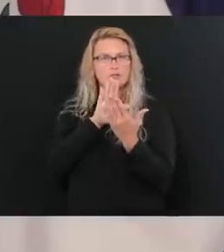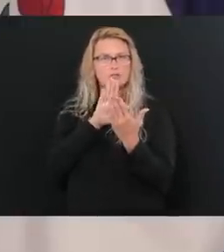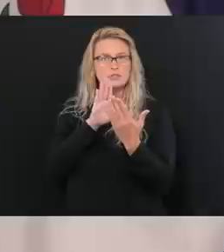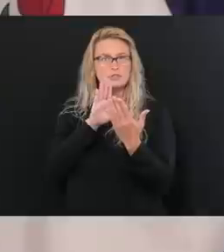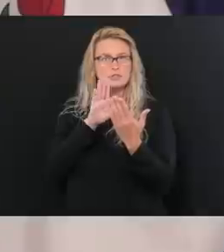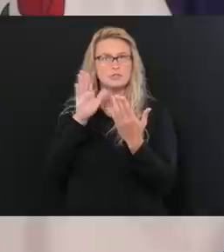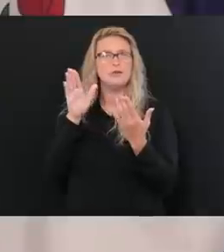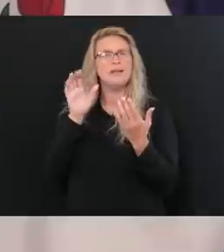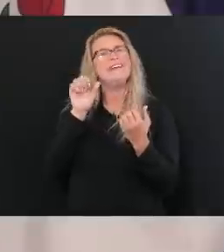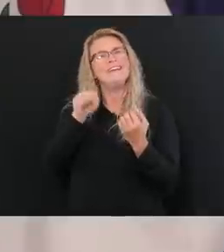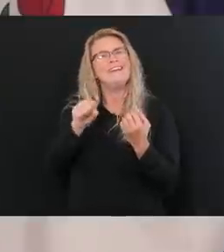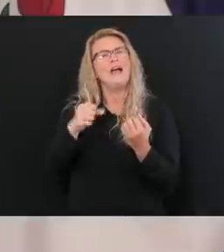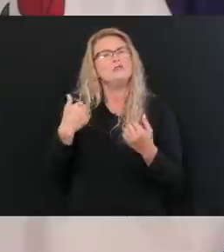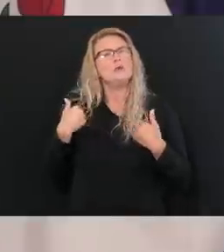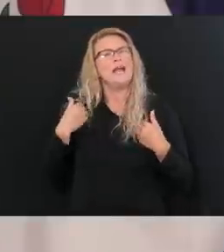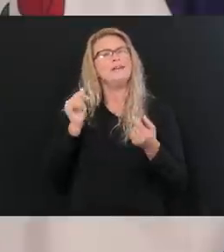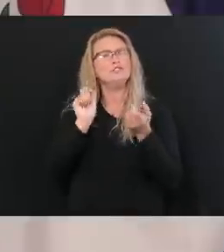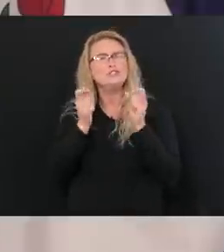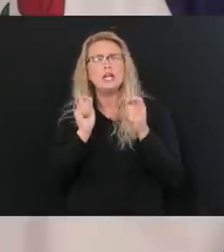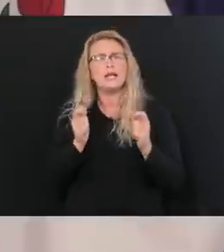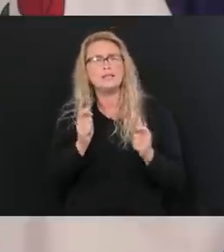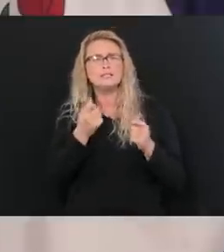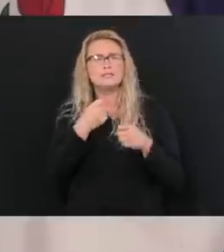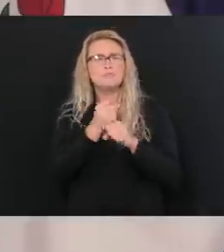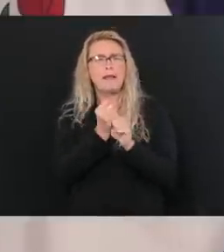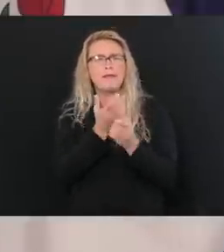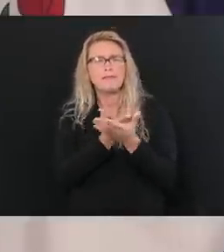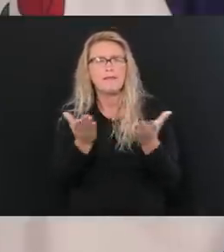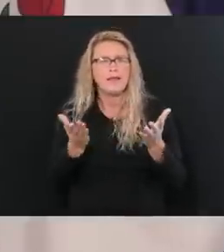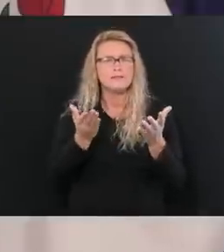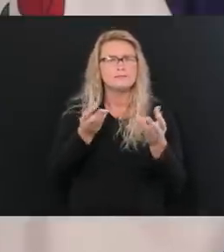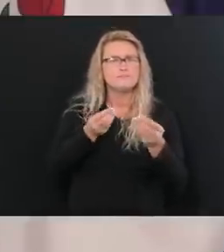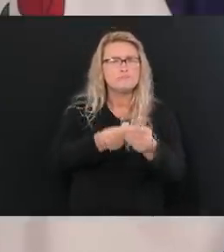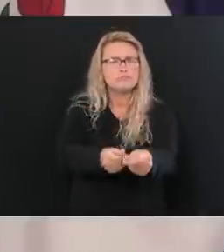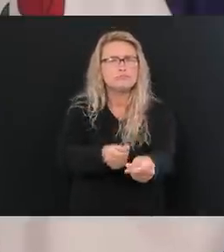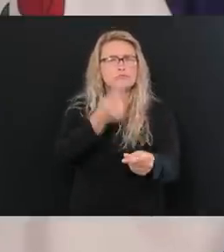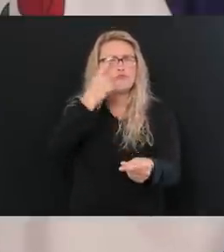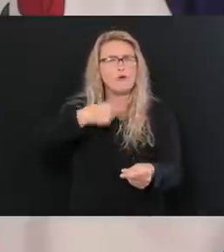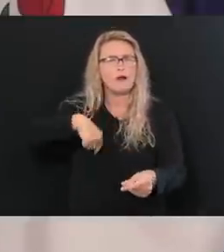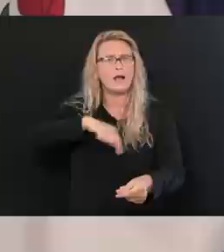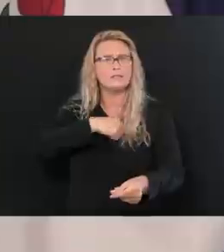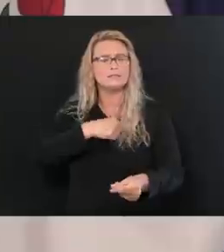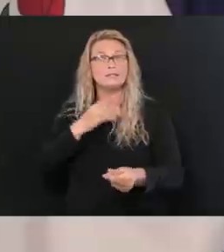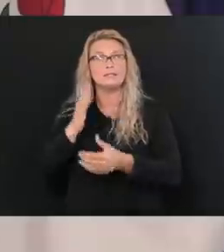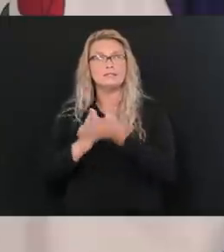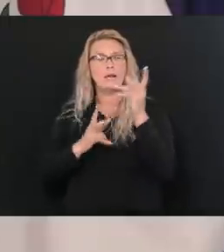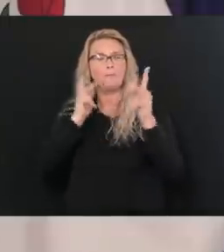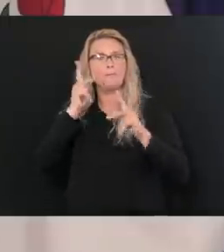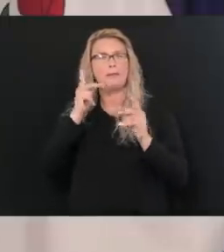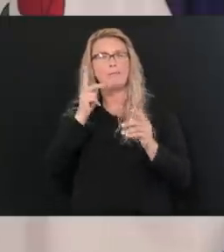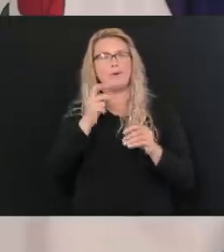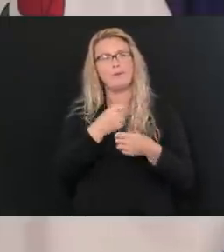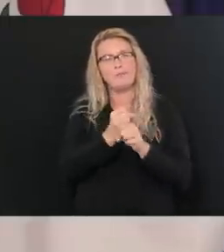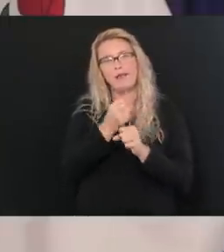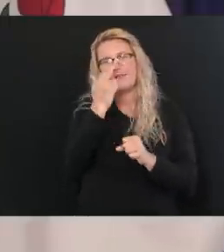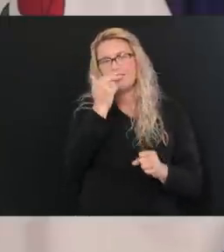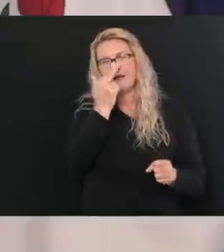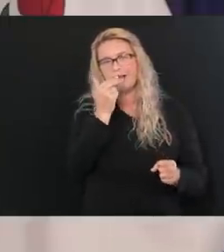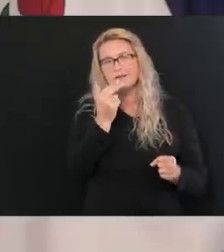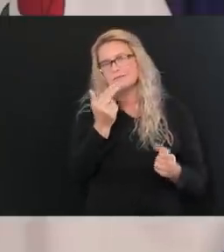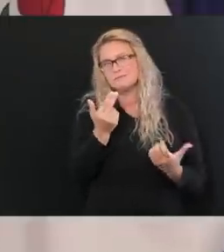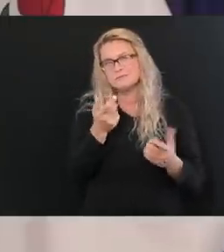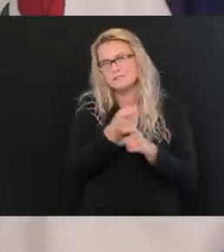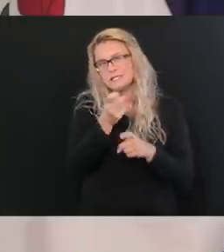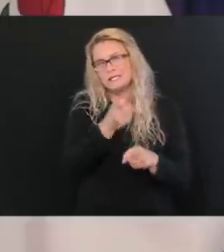had to tweak and, and, and, and, change things that we go. And there's a lot of people that have had some fun on social media with that. But now just think